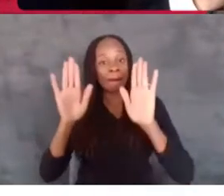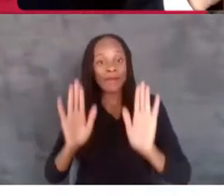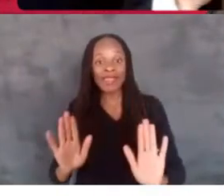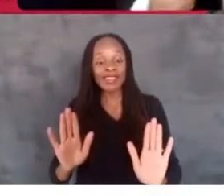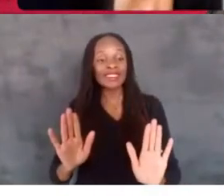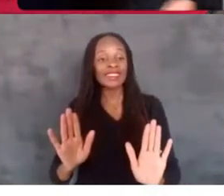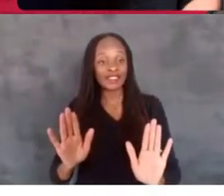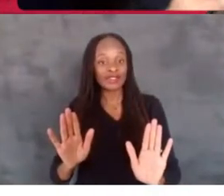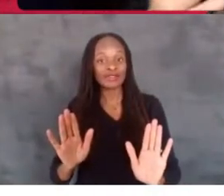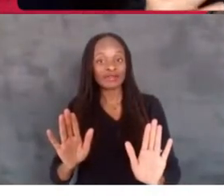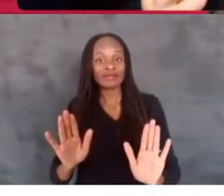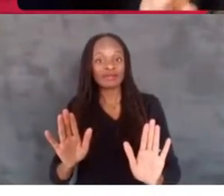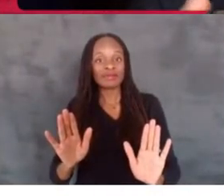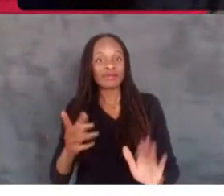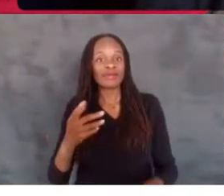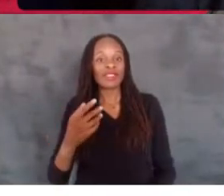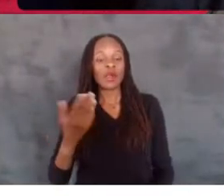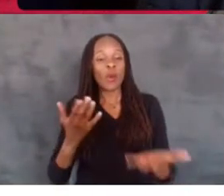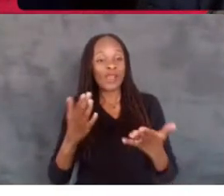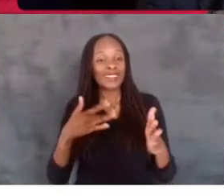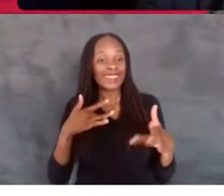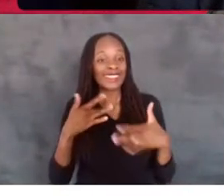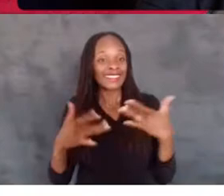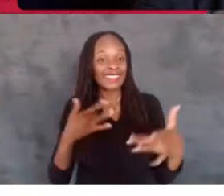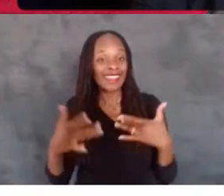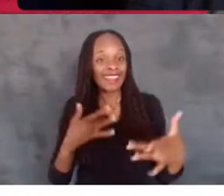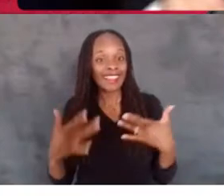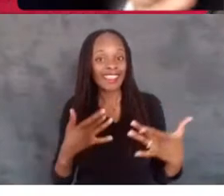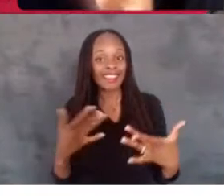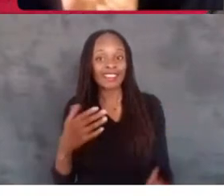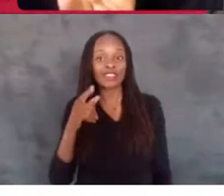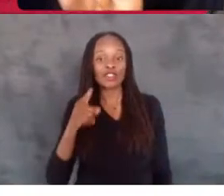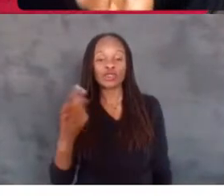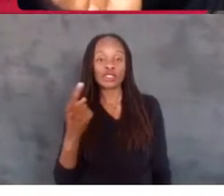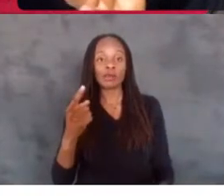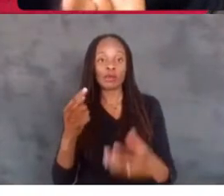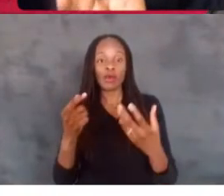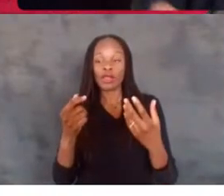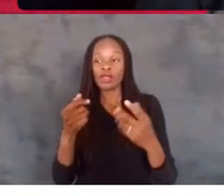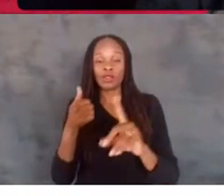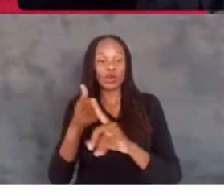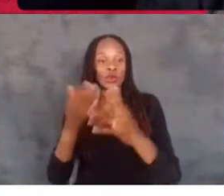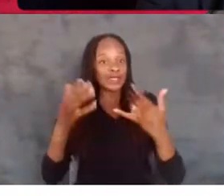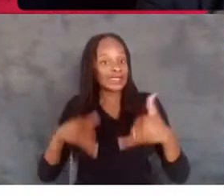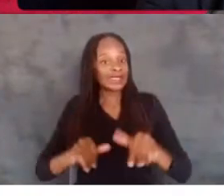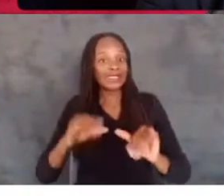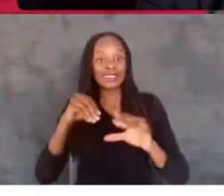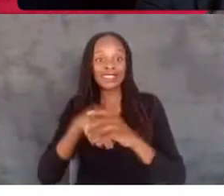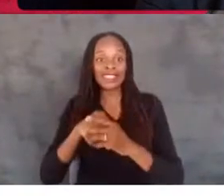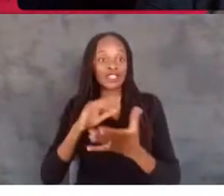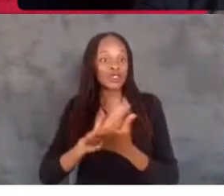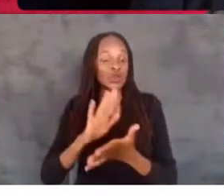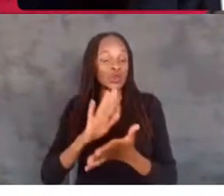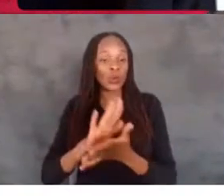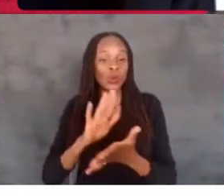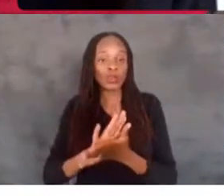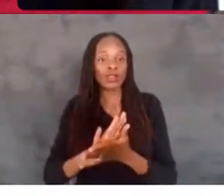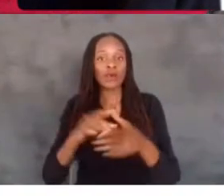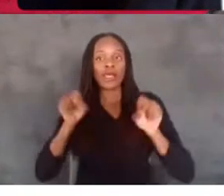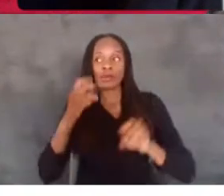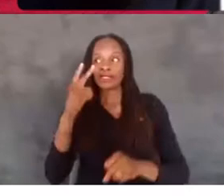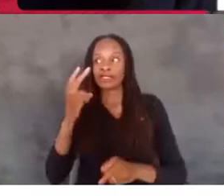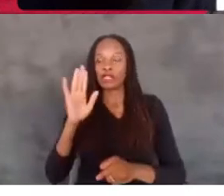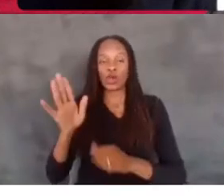what's so exciting is you being somebody who is still in school, you know, they were able to see your